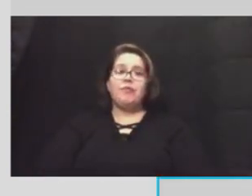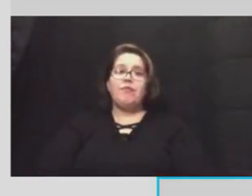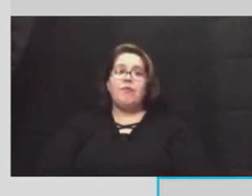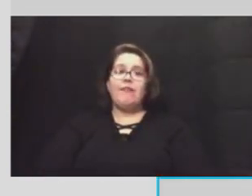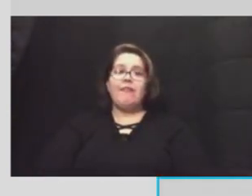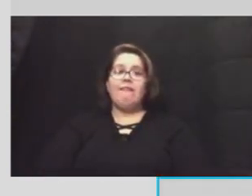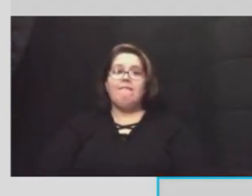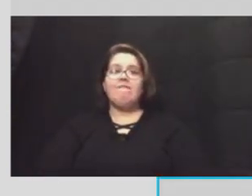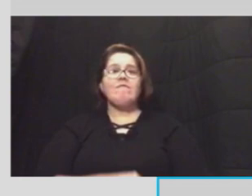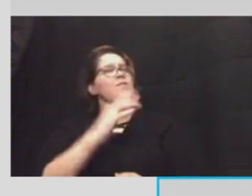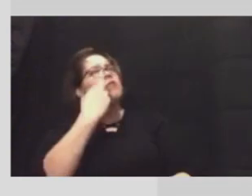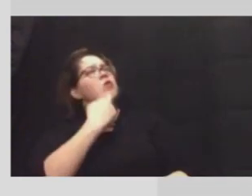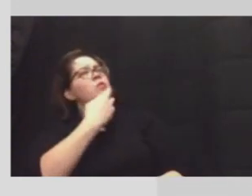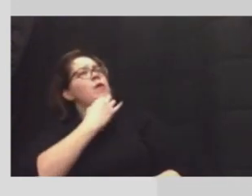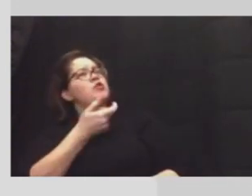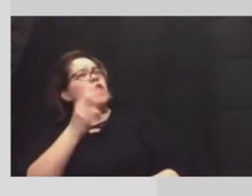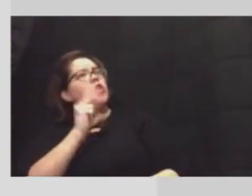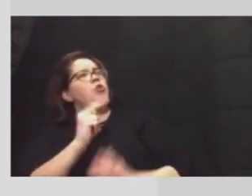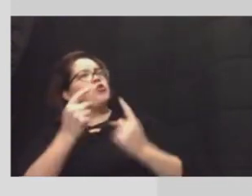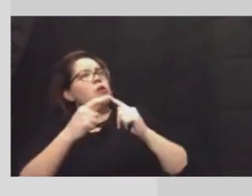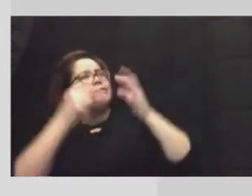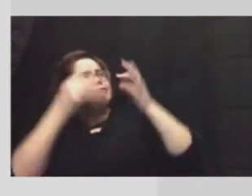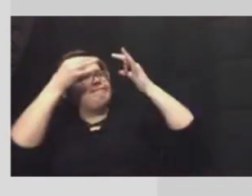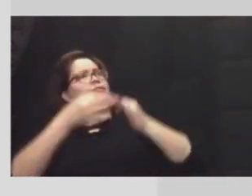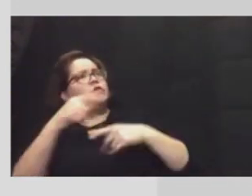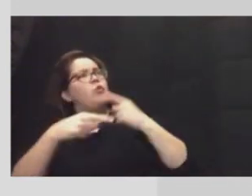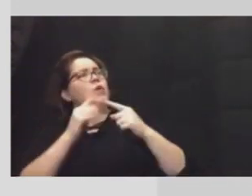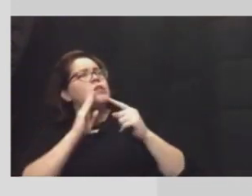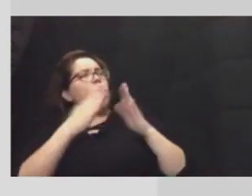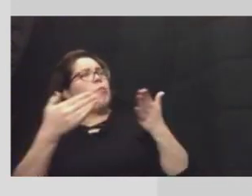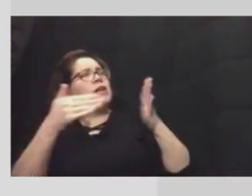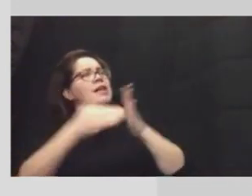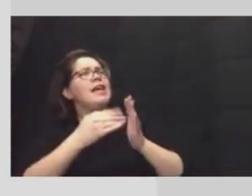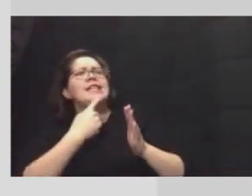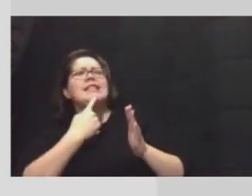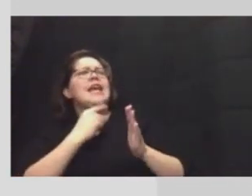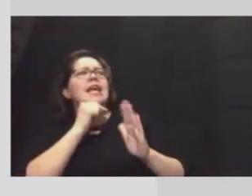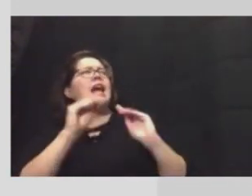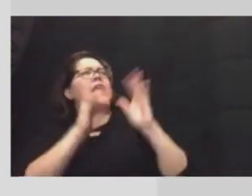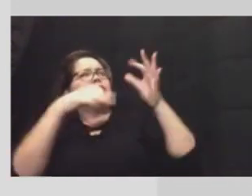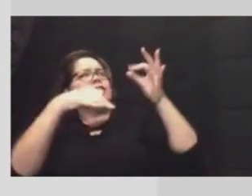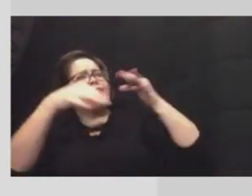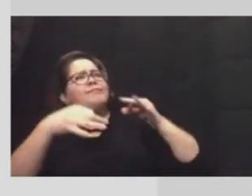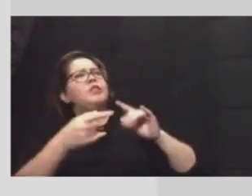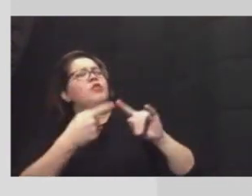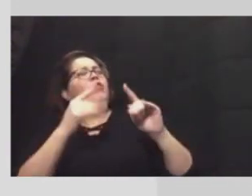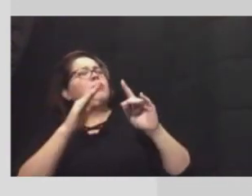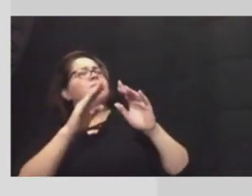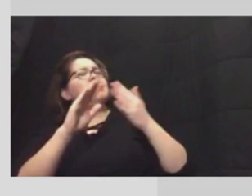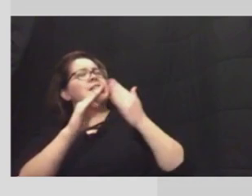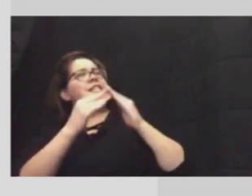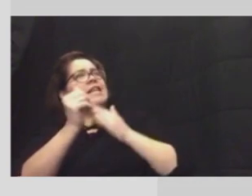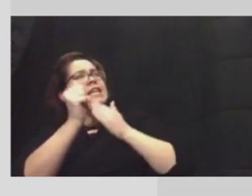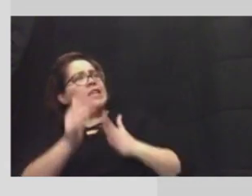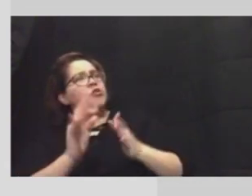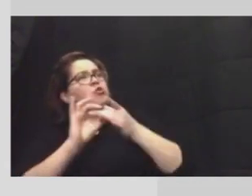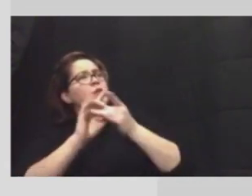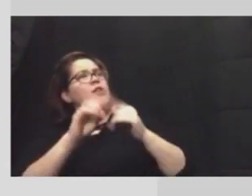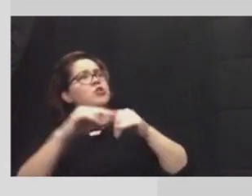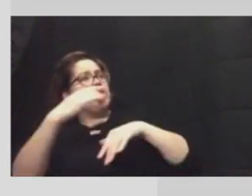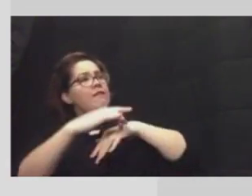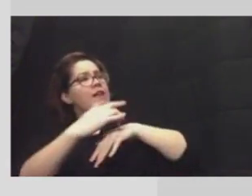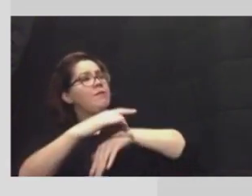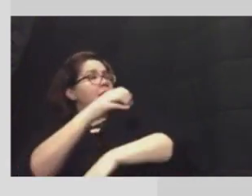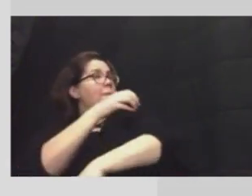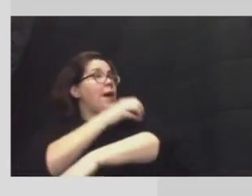restaurant owners trying to decide when they'll reopen say they're not getting clear directions from city leaders related to the availability of power and